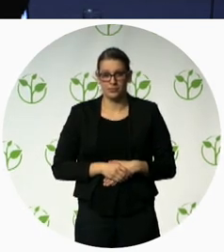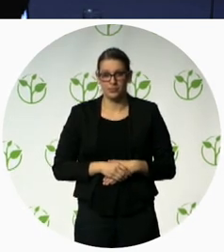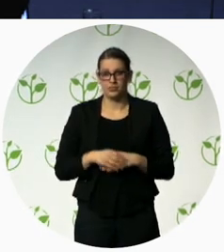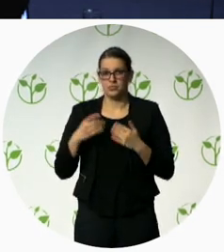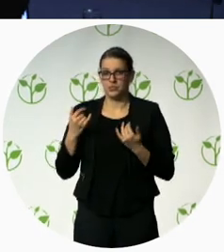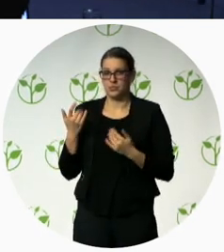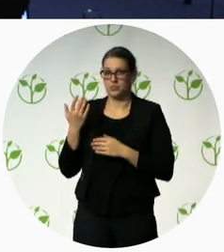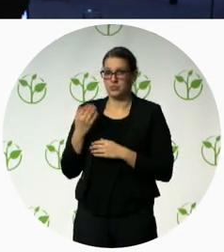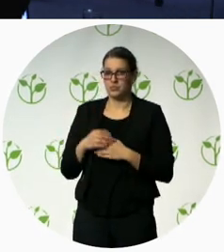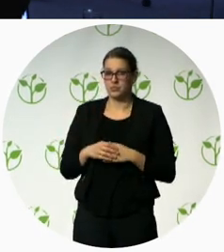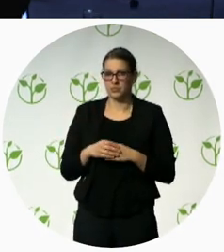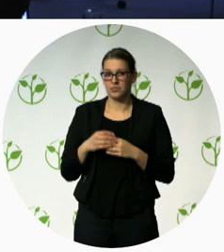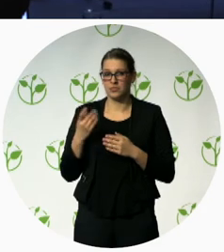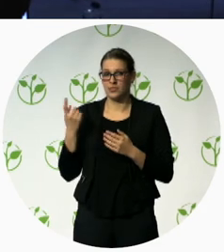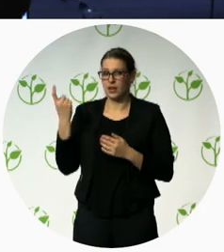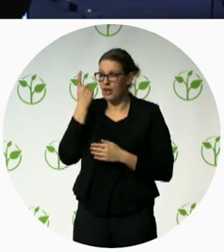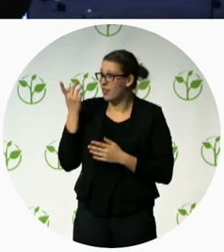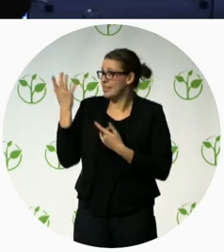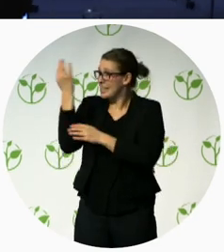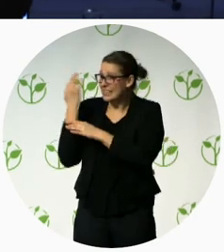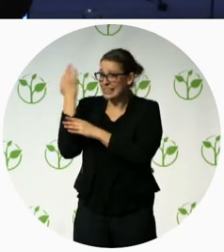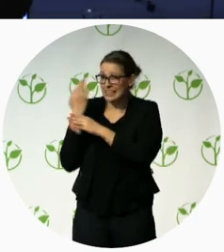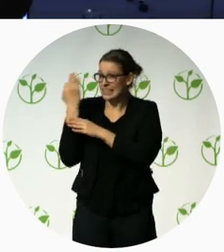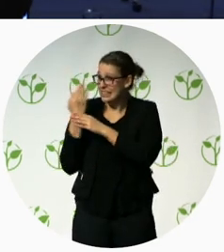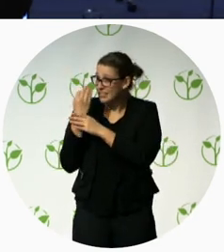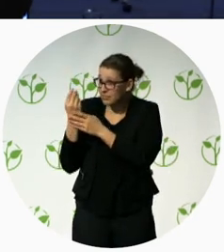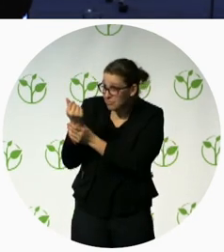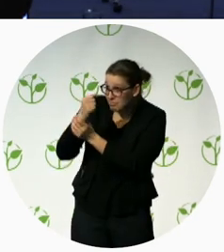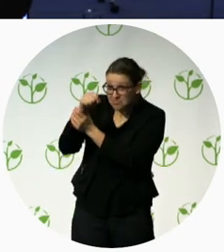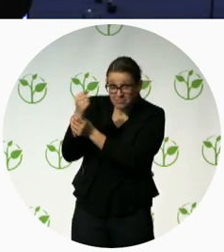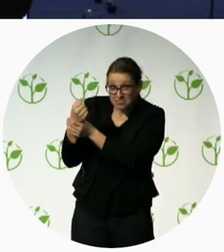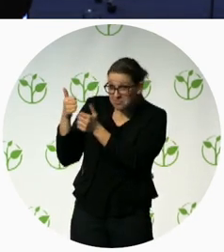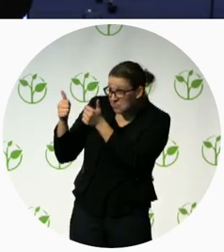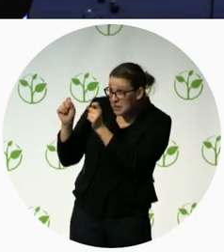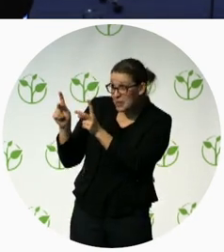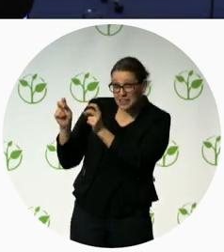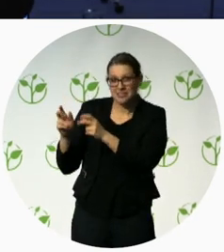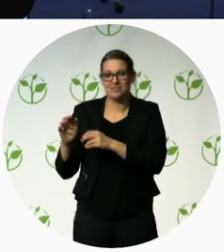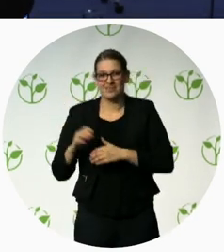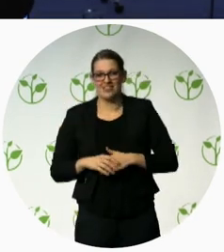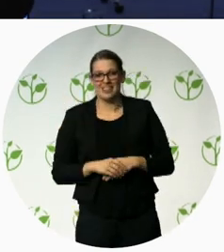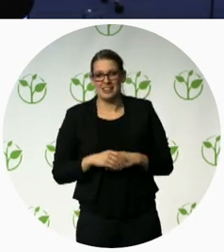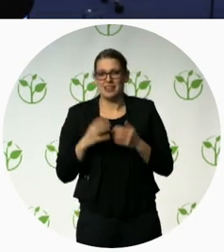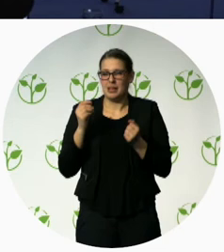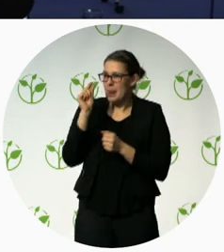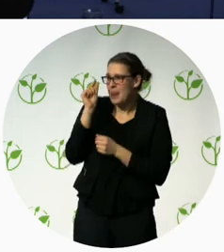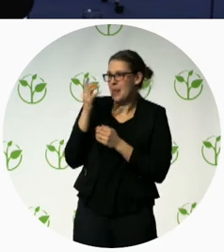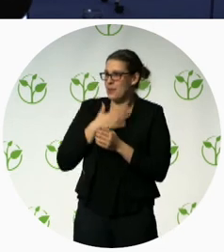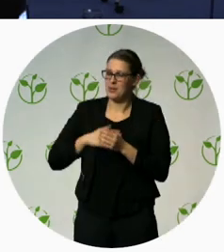today, but it's got to be quite a few. This is the third one. Okay, well, we have a few moments here to hear from you. Thank you for your graphic summation.